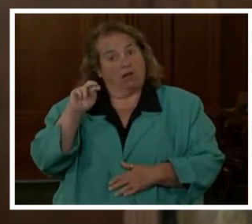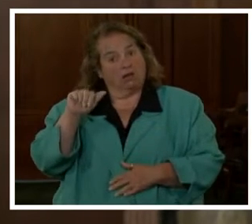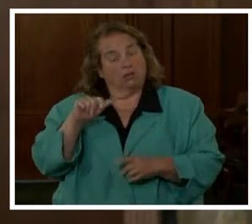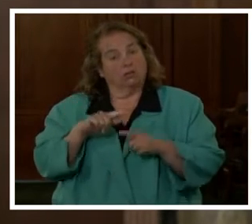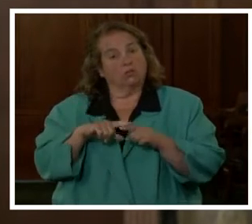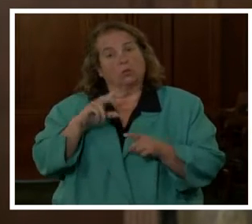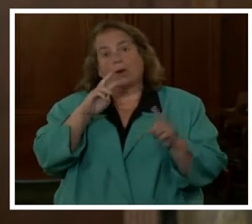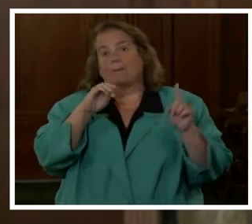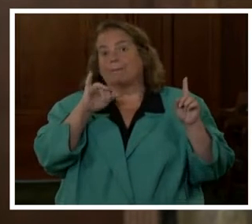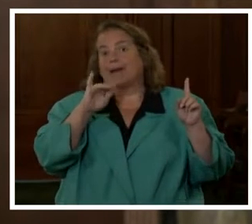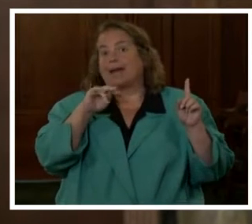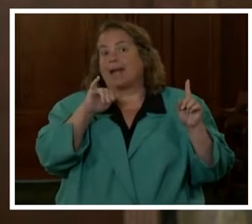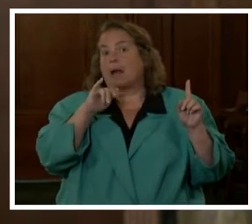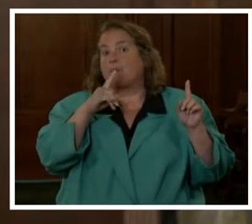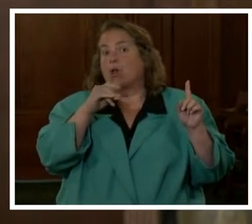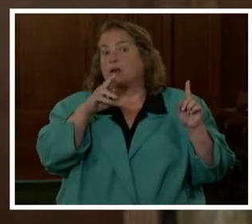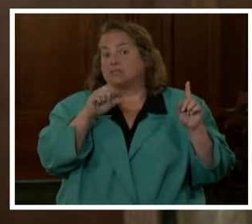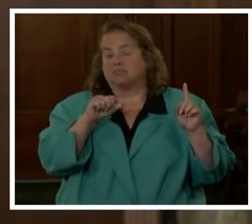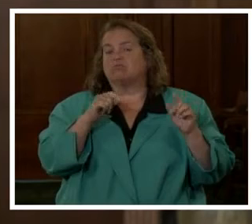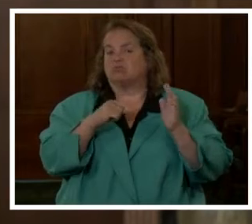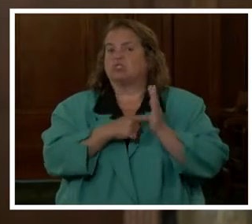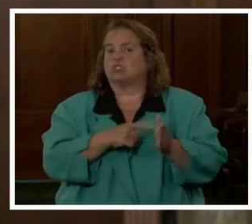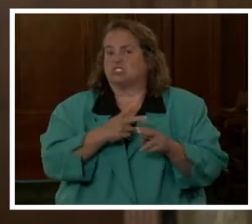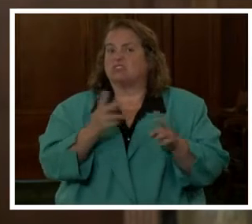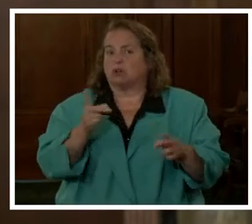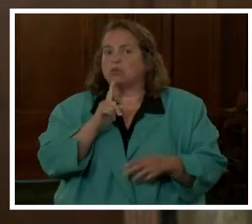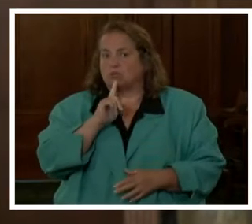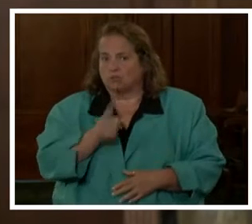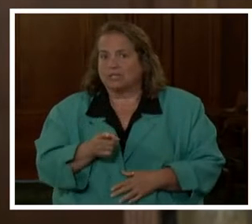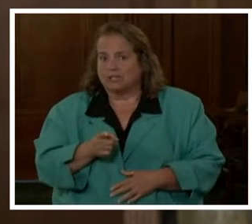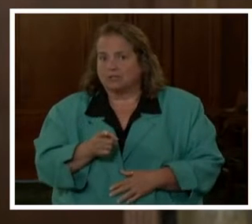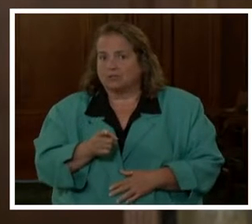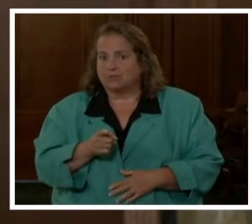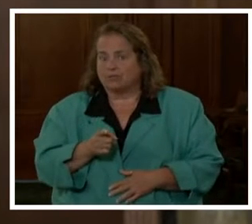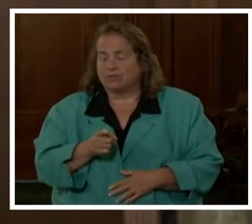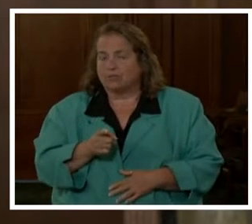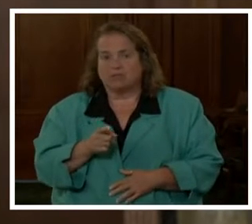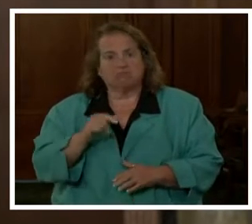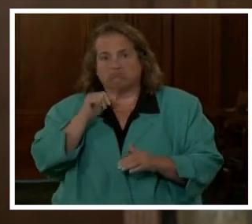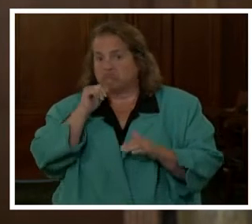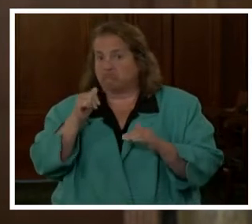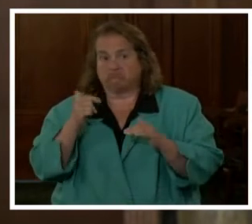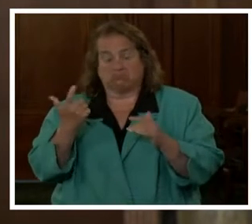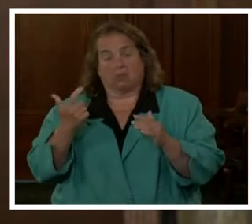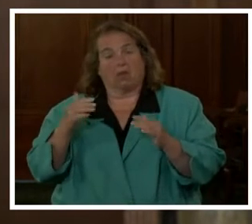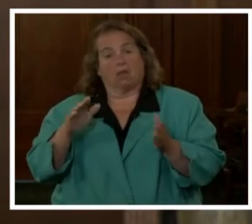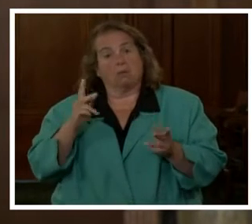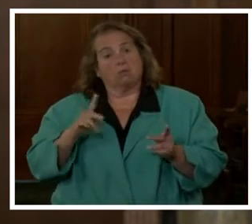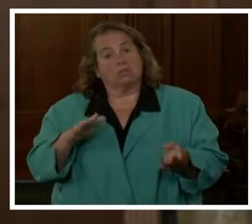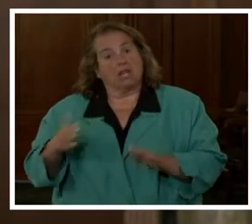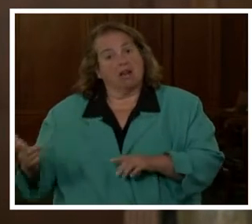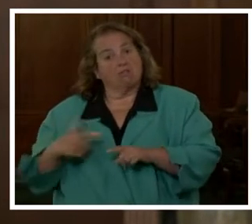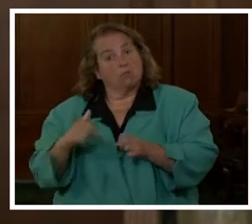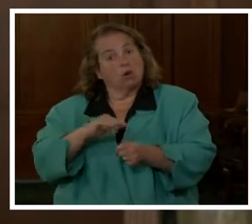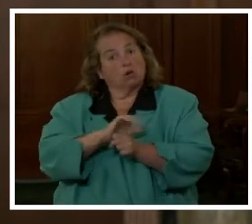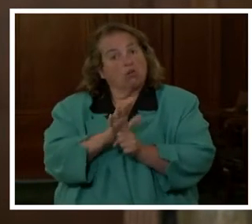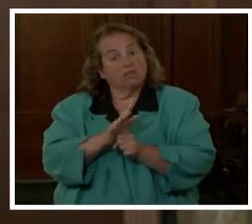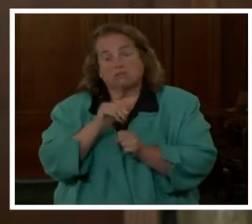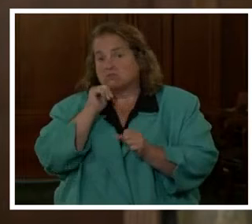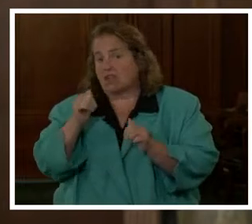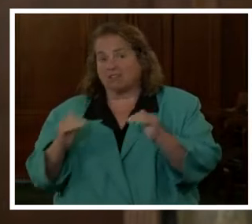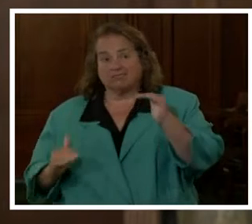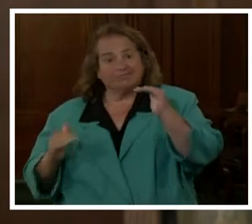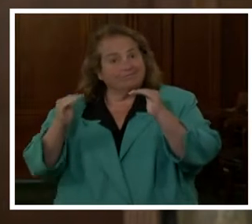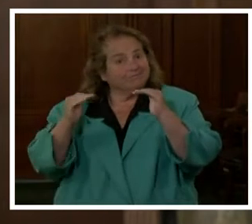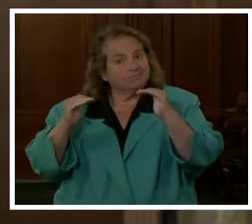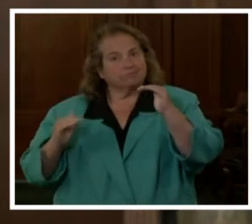Minneapolis show it is very real disproportionate death in my